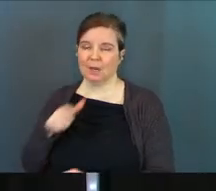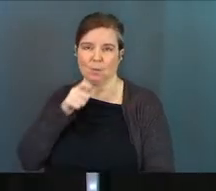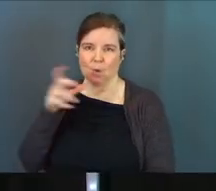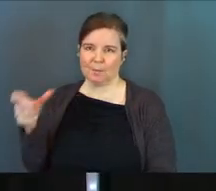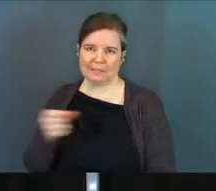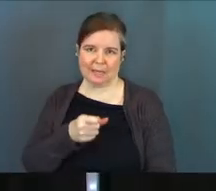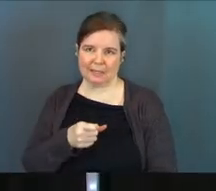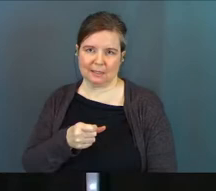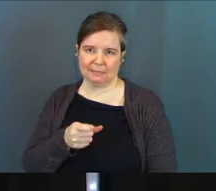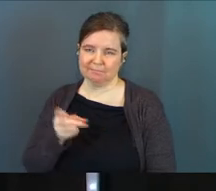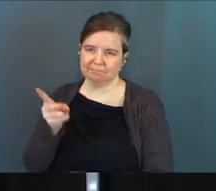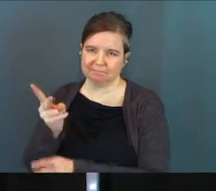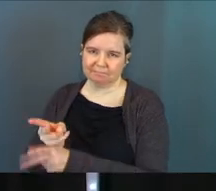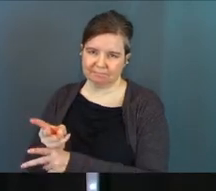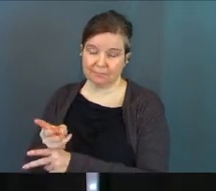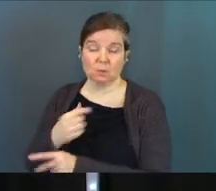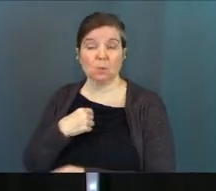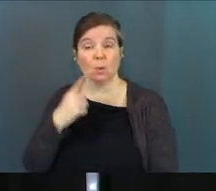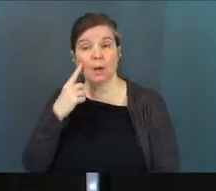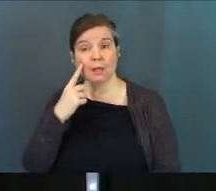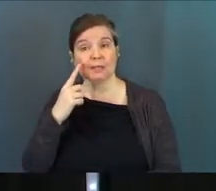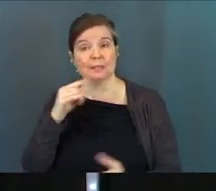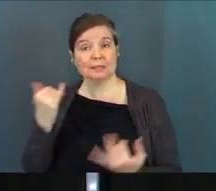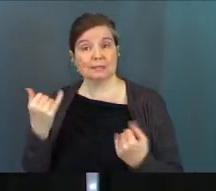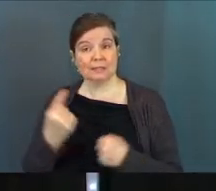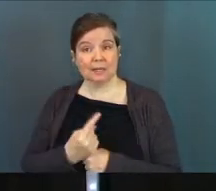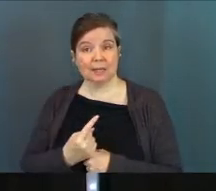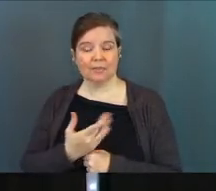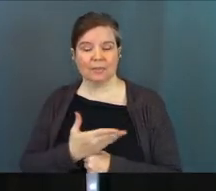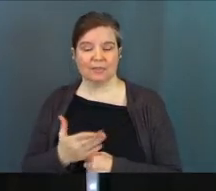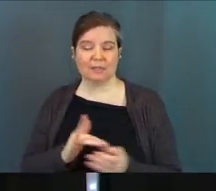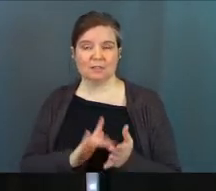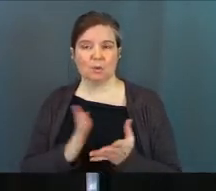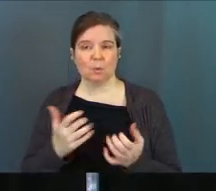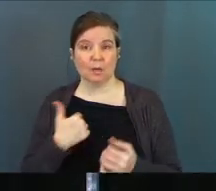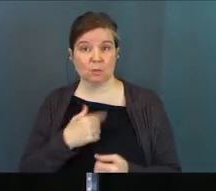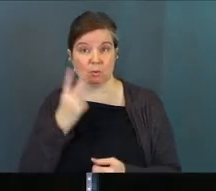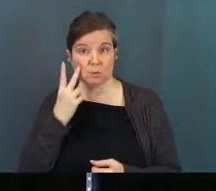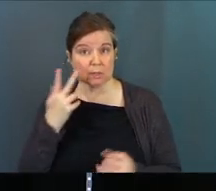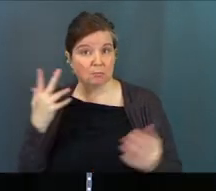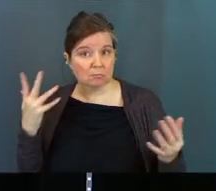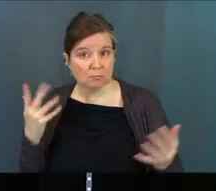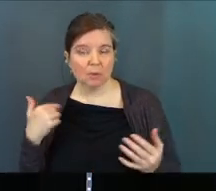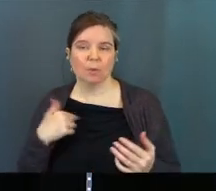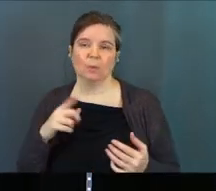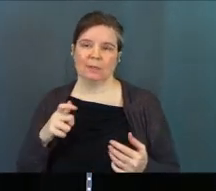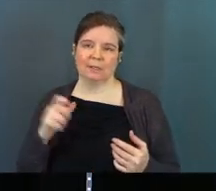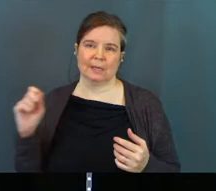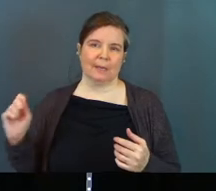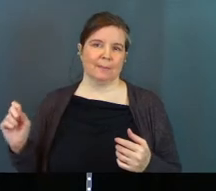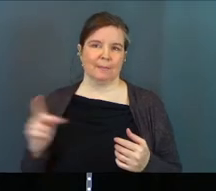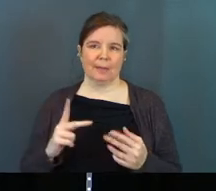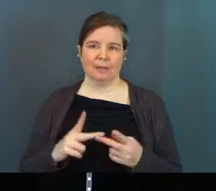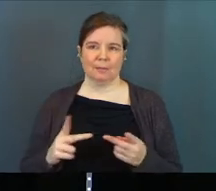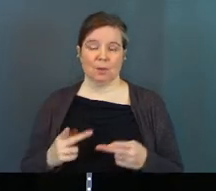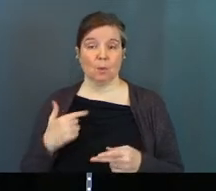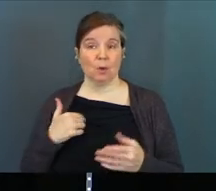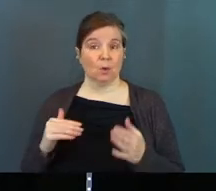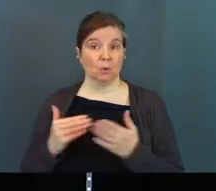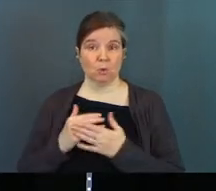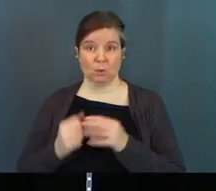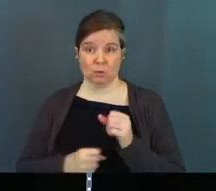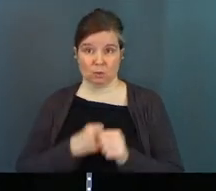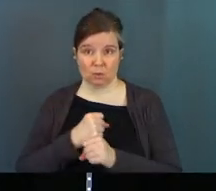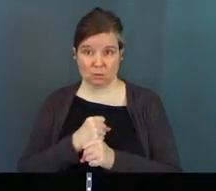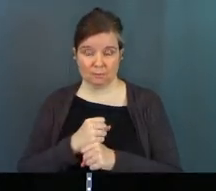away from her. So I believe today, the thing that Jesus wants us to see is that we need to get back into a place. We're in a brand new